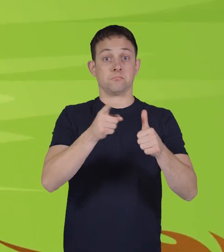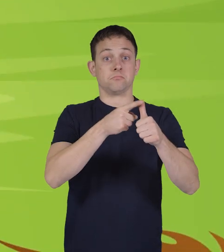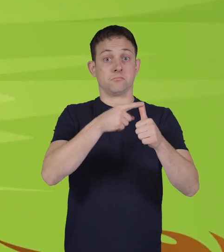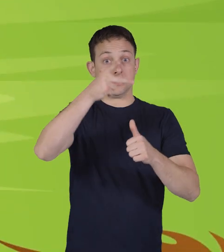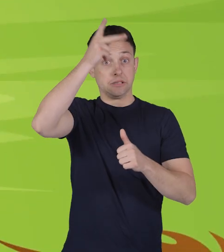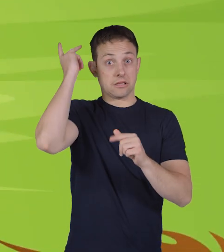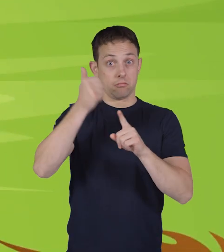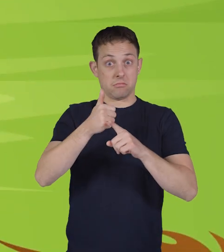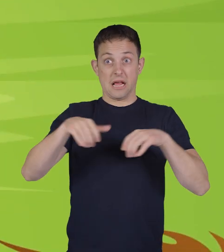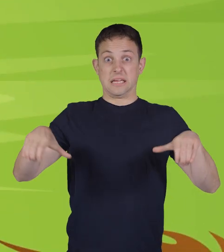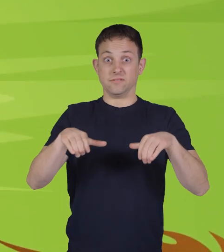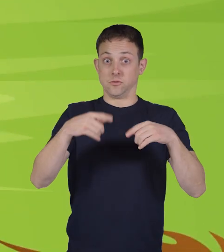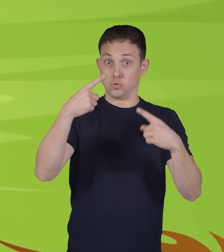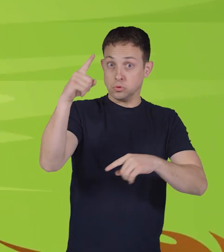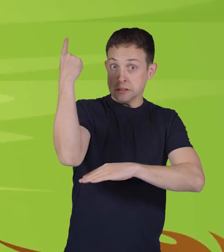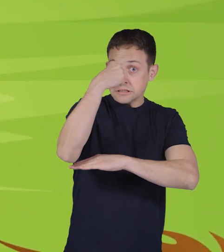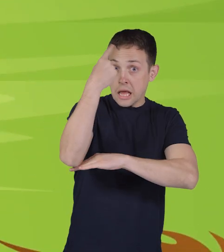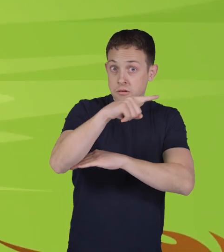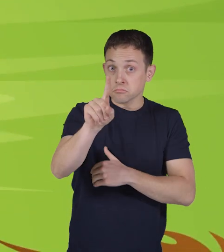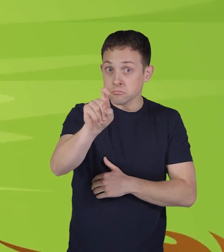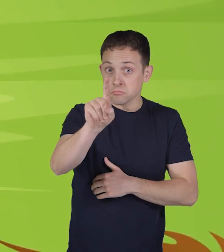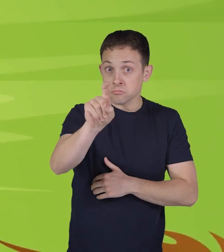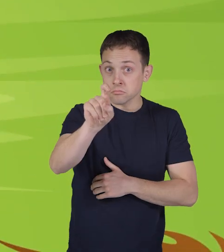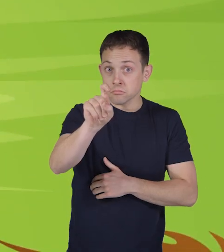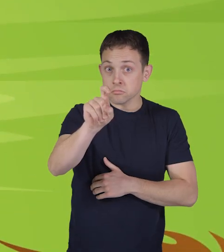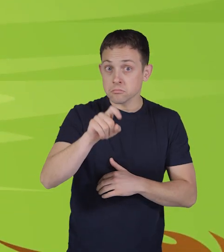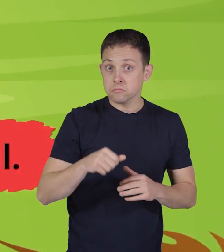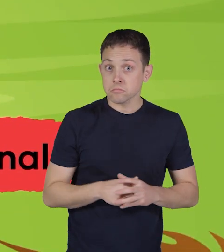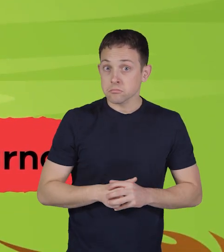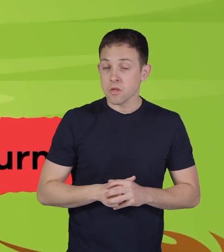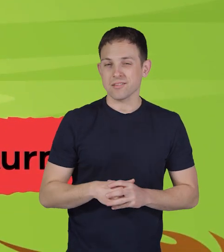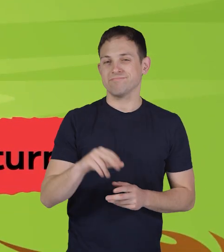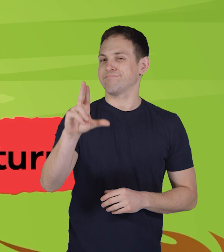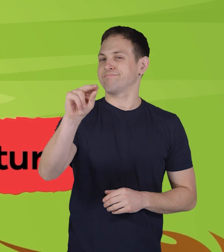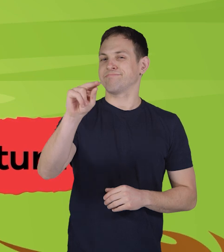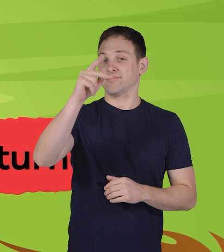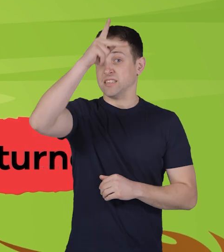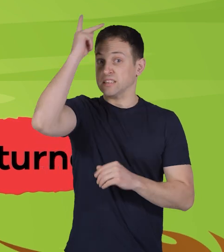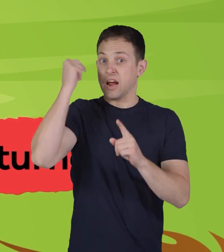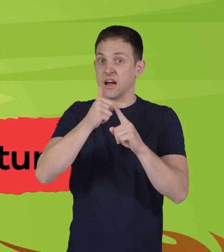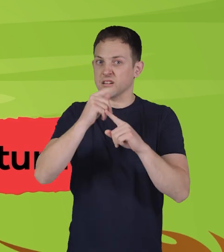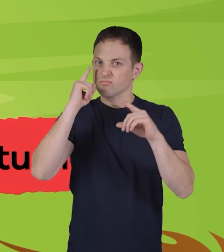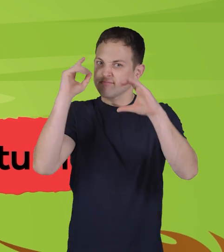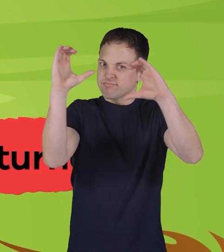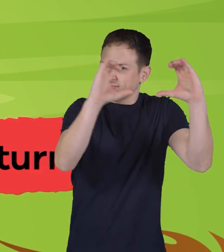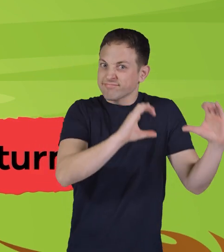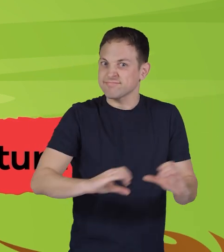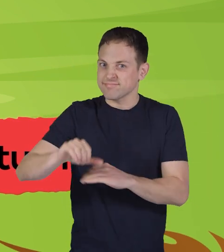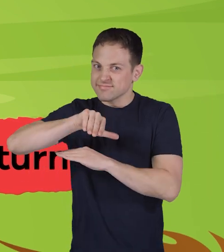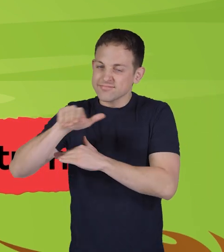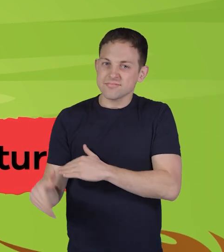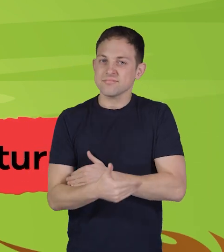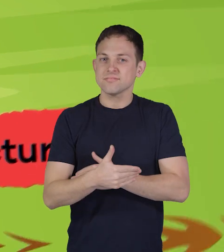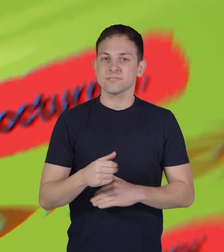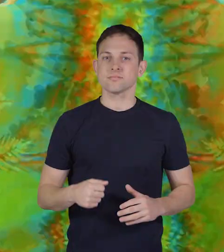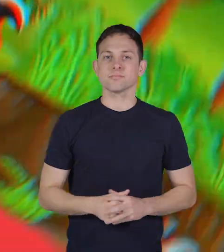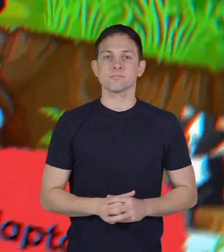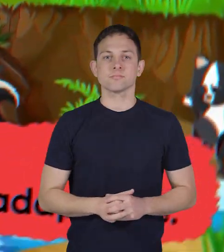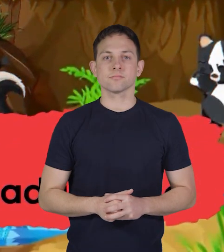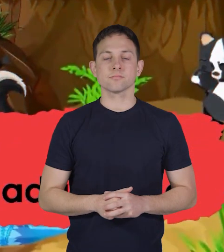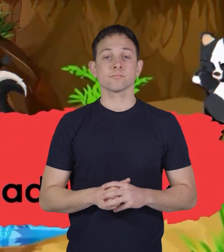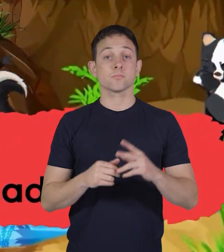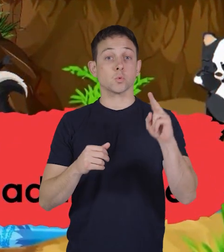are skunks active during the daytime nope skunks are nocturnal